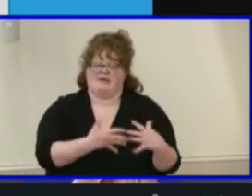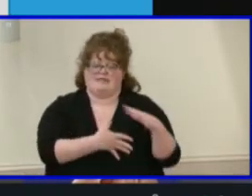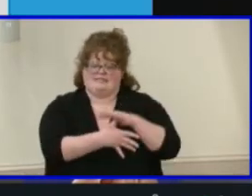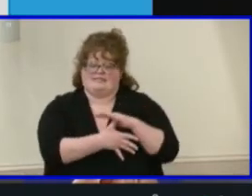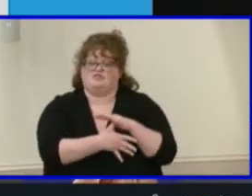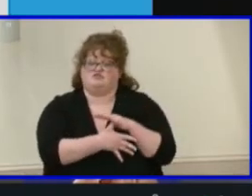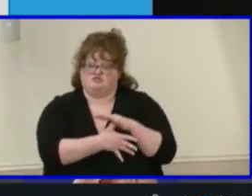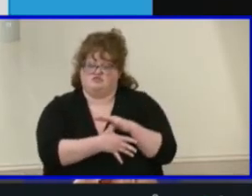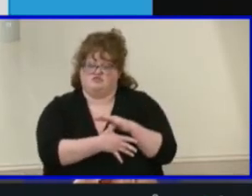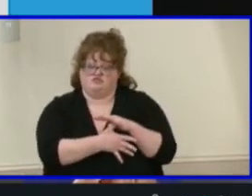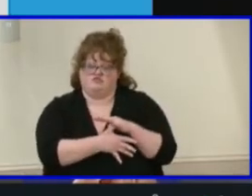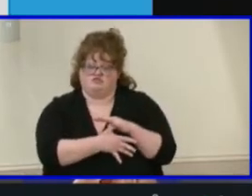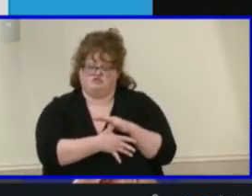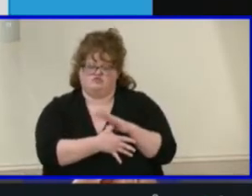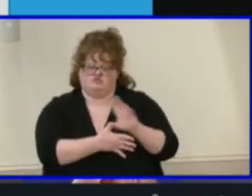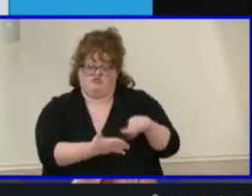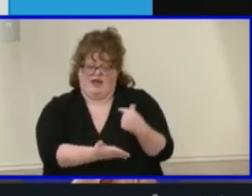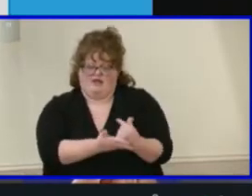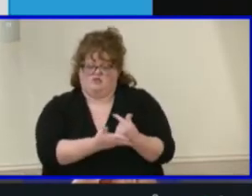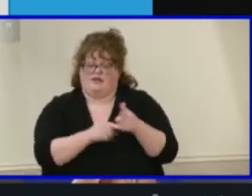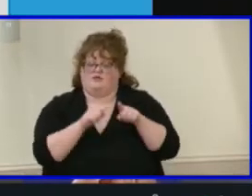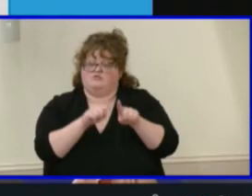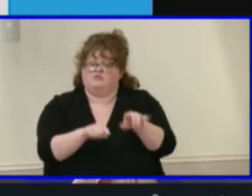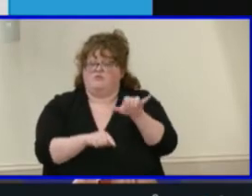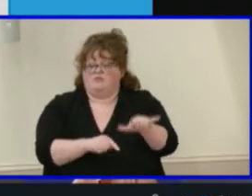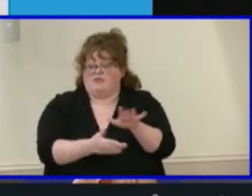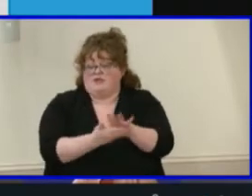Walker in any given school year.